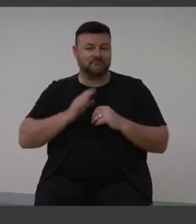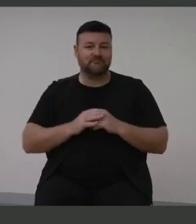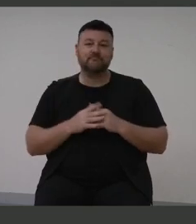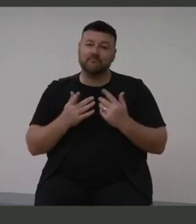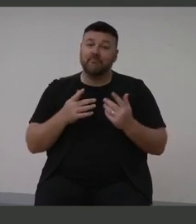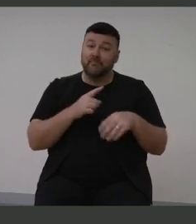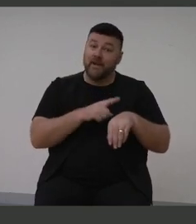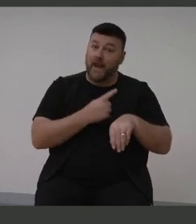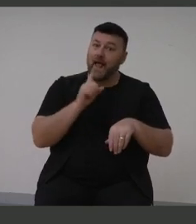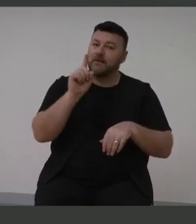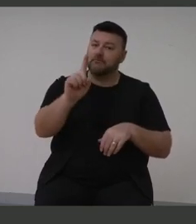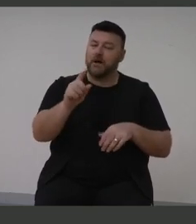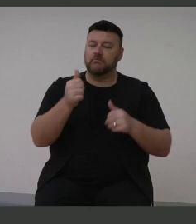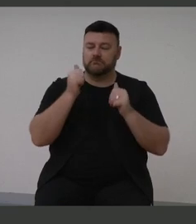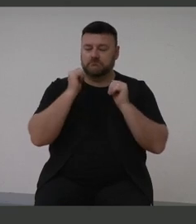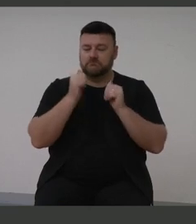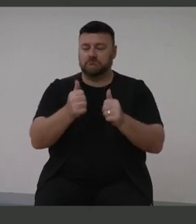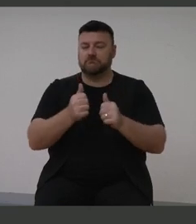welcomed.